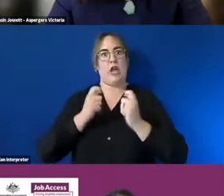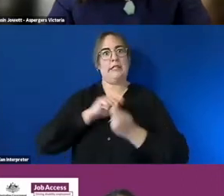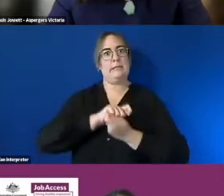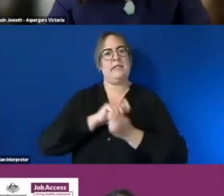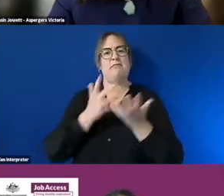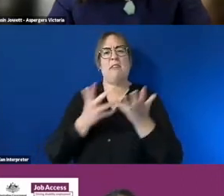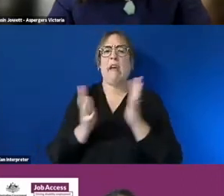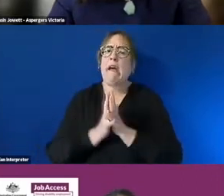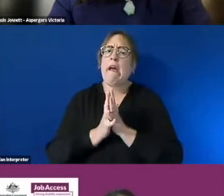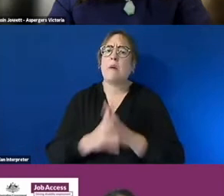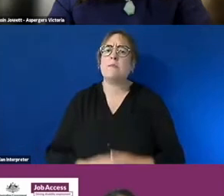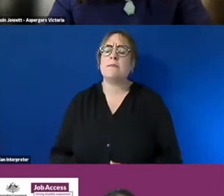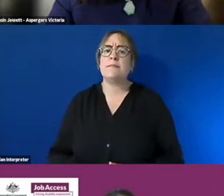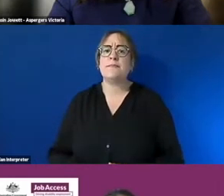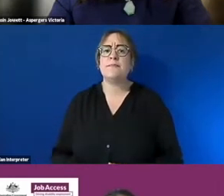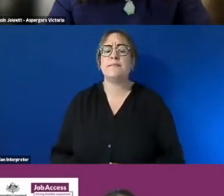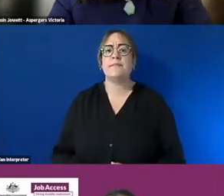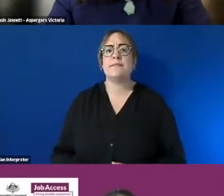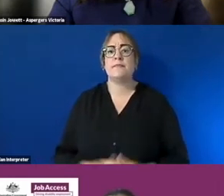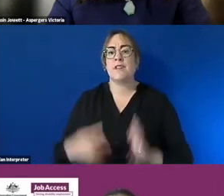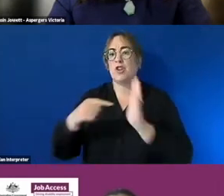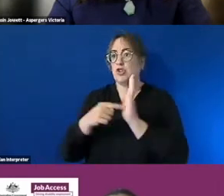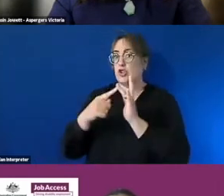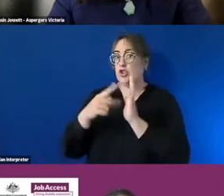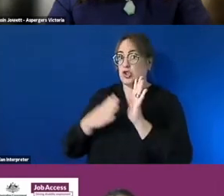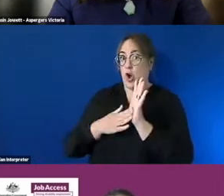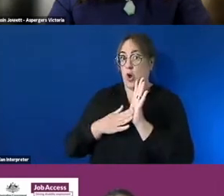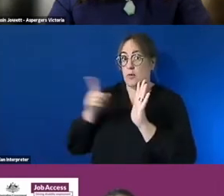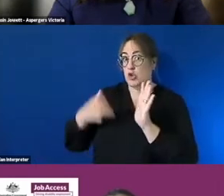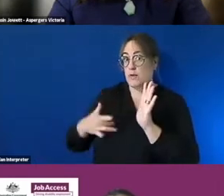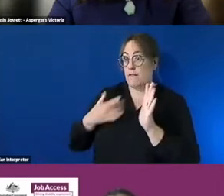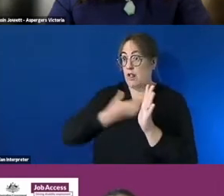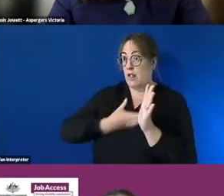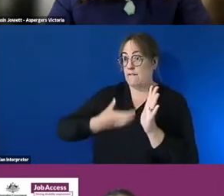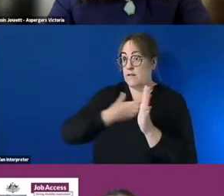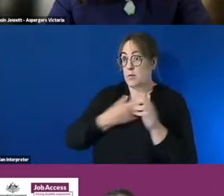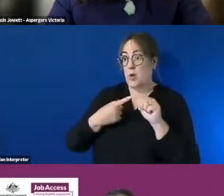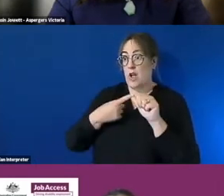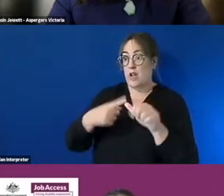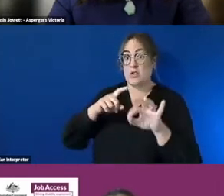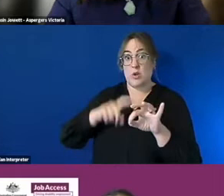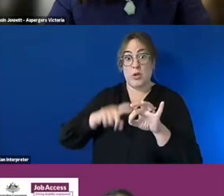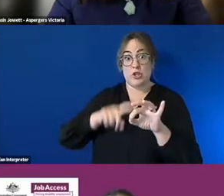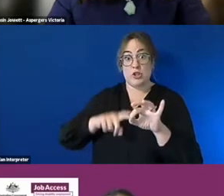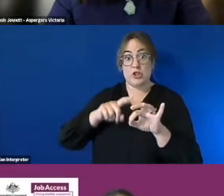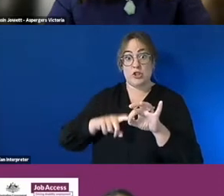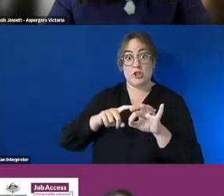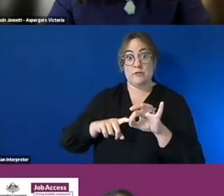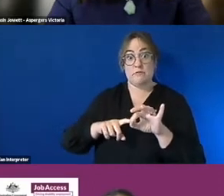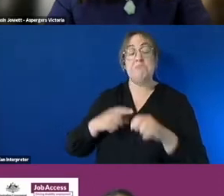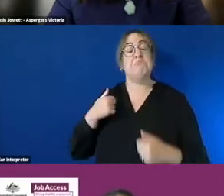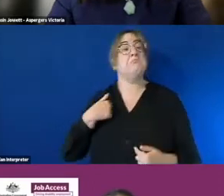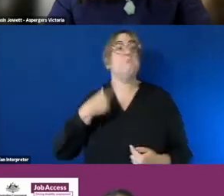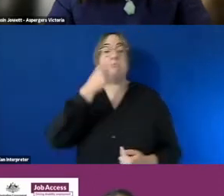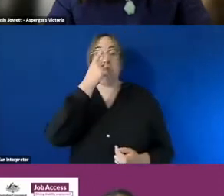maybe if we can throw this one to tom tom do you feel comfortable answering this question uh yeah um